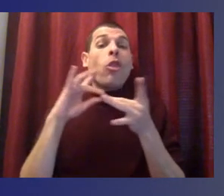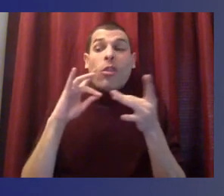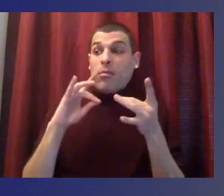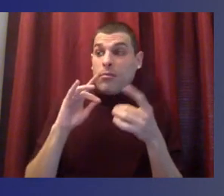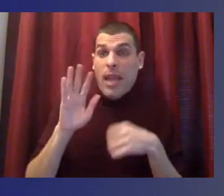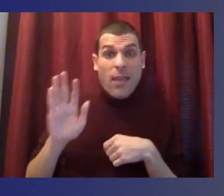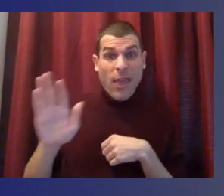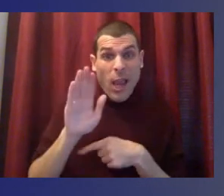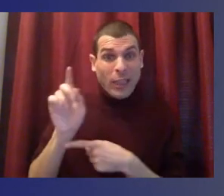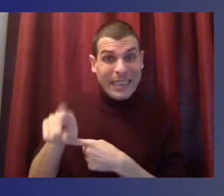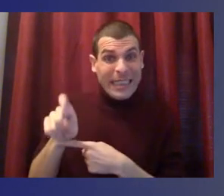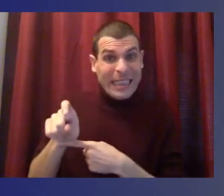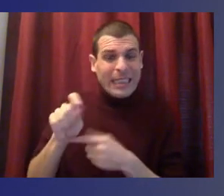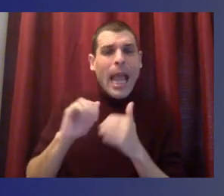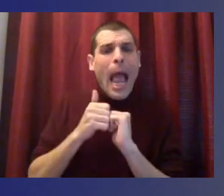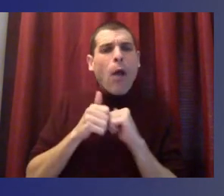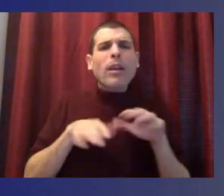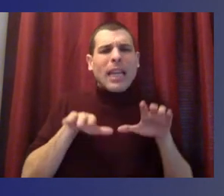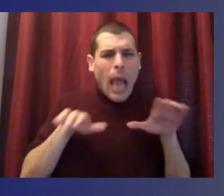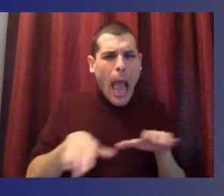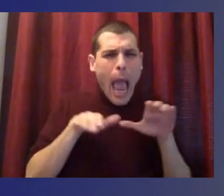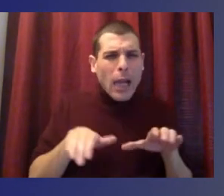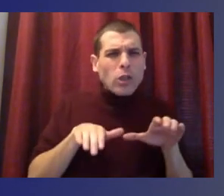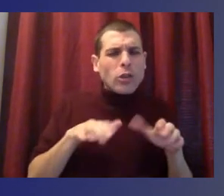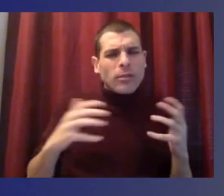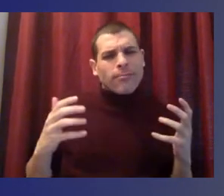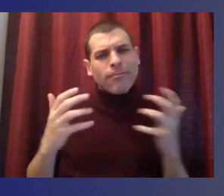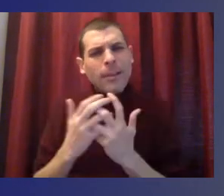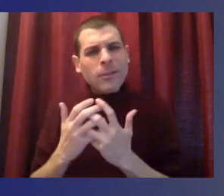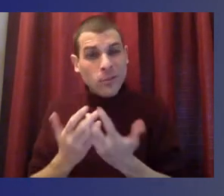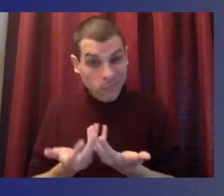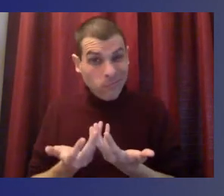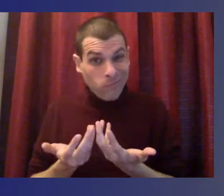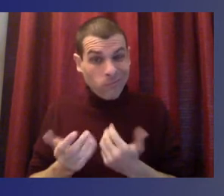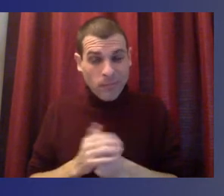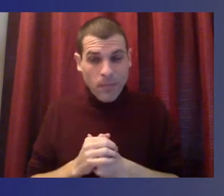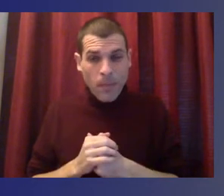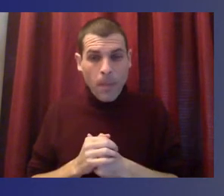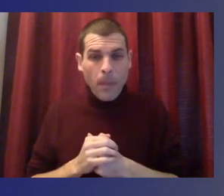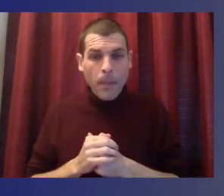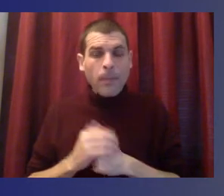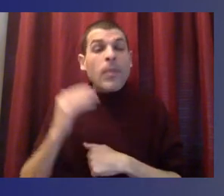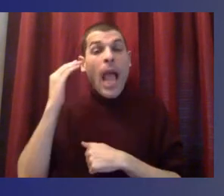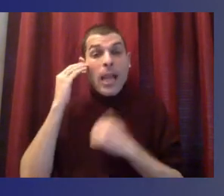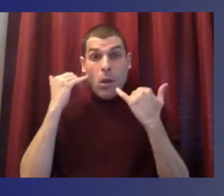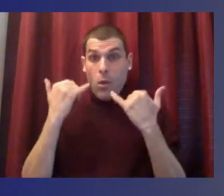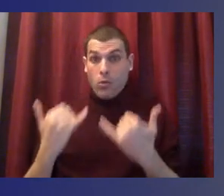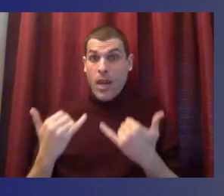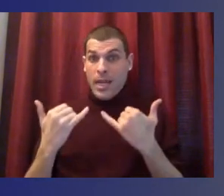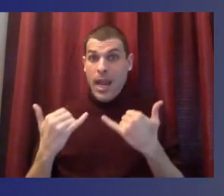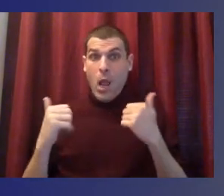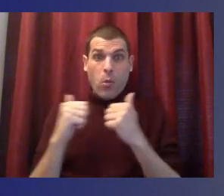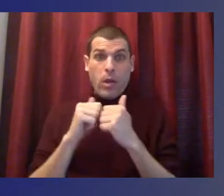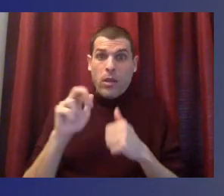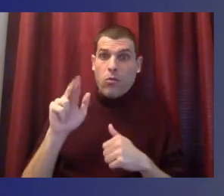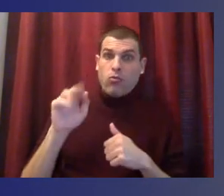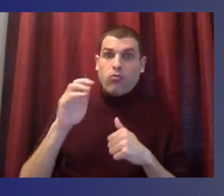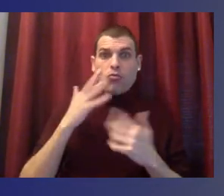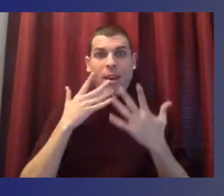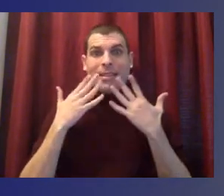belonging? Youth leadership, I'll give you another recent example. And I know it's du jour during a time of, you know, racial awakening,